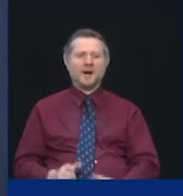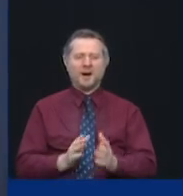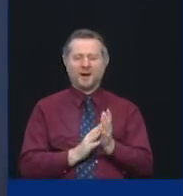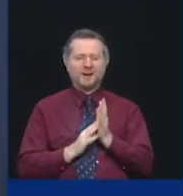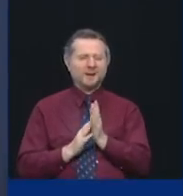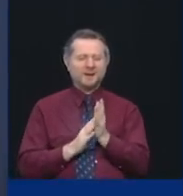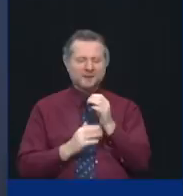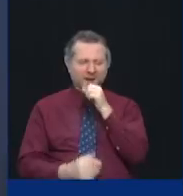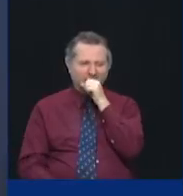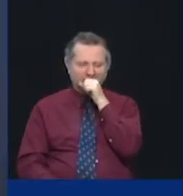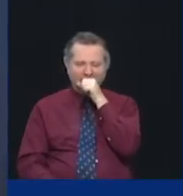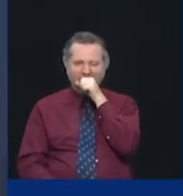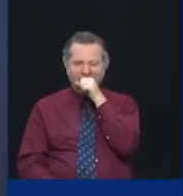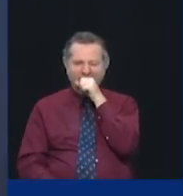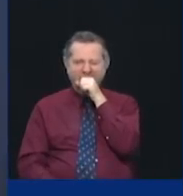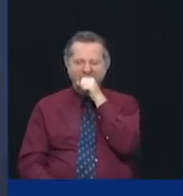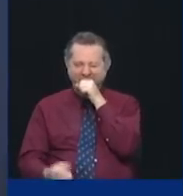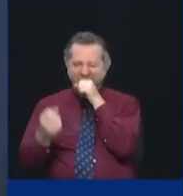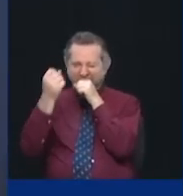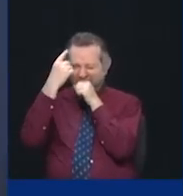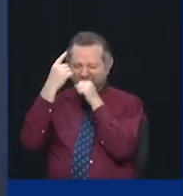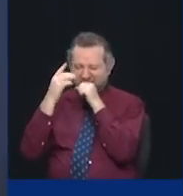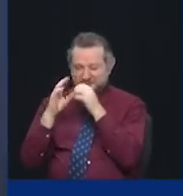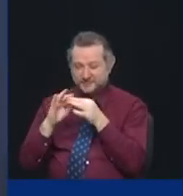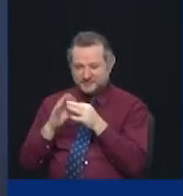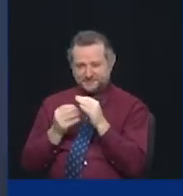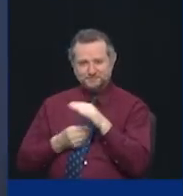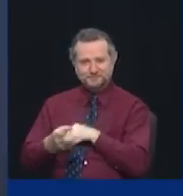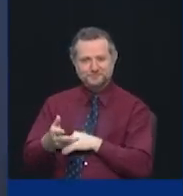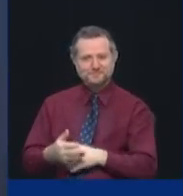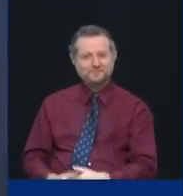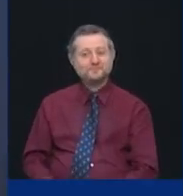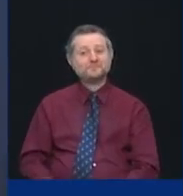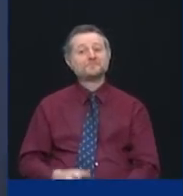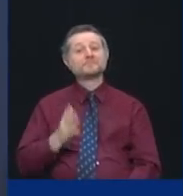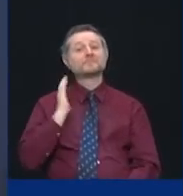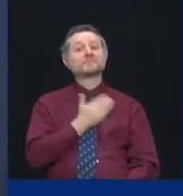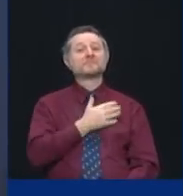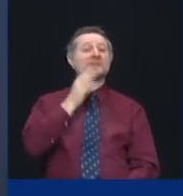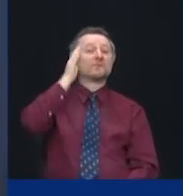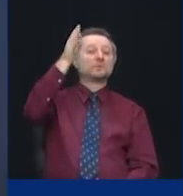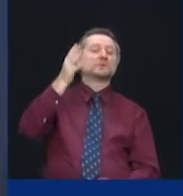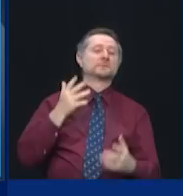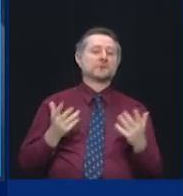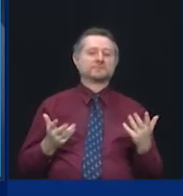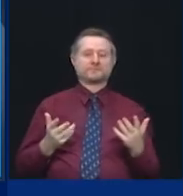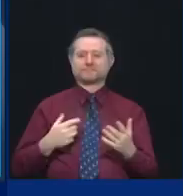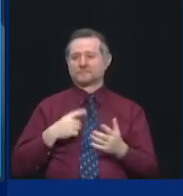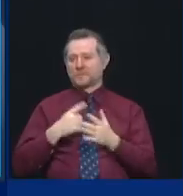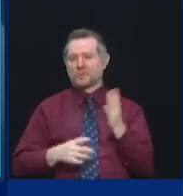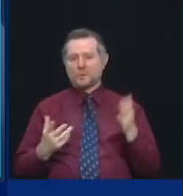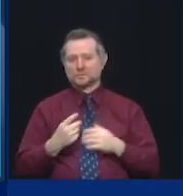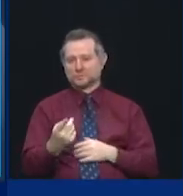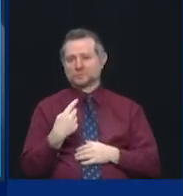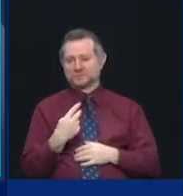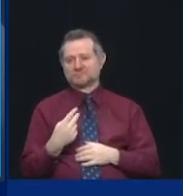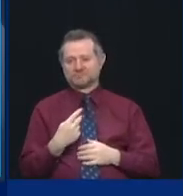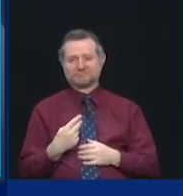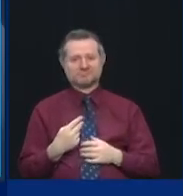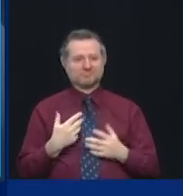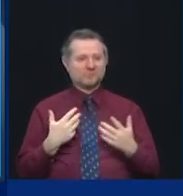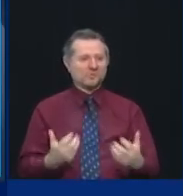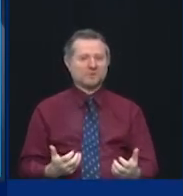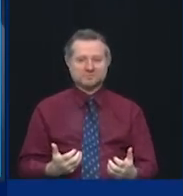You get the message of the day. Our future, my friends, is what we make it. We are at a moment in